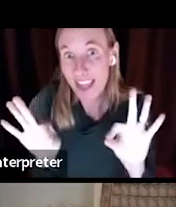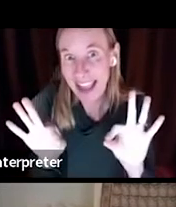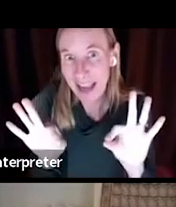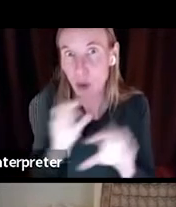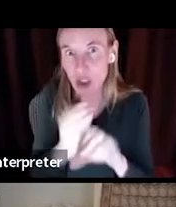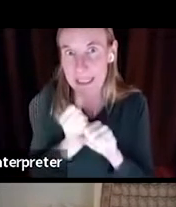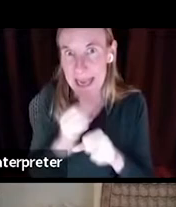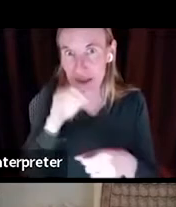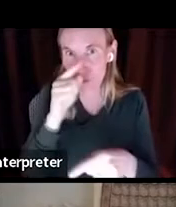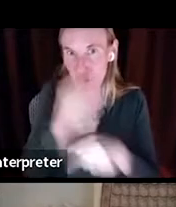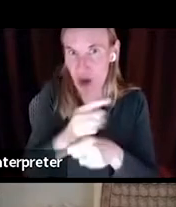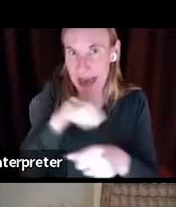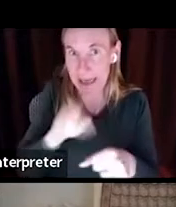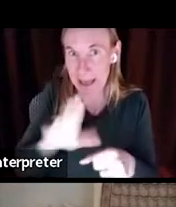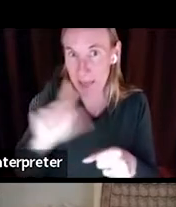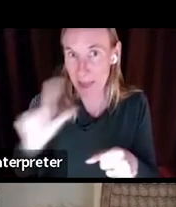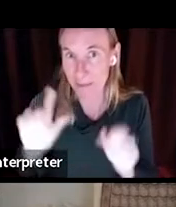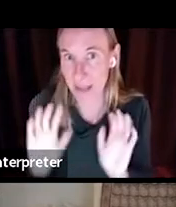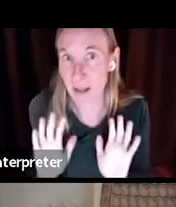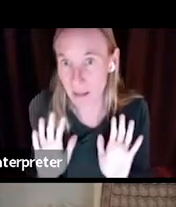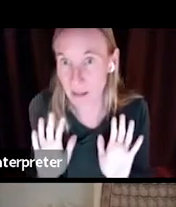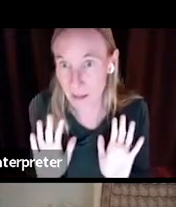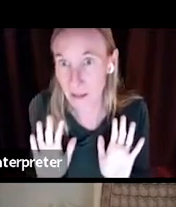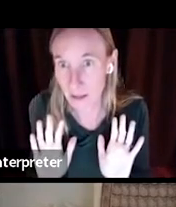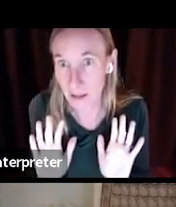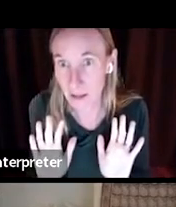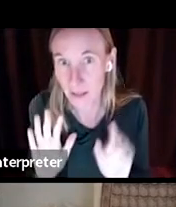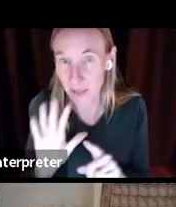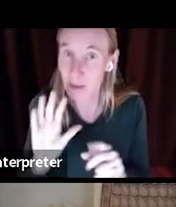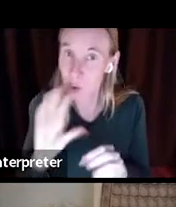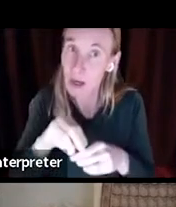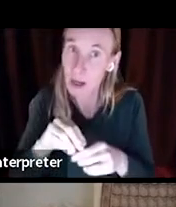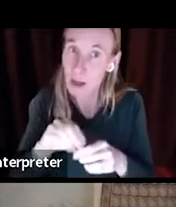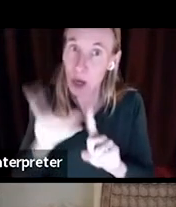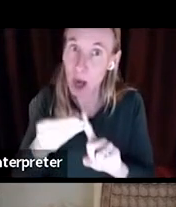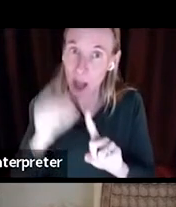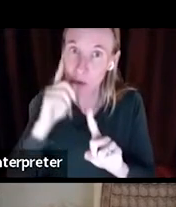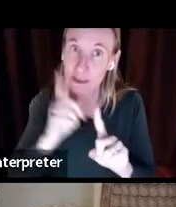it needs to be, um, to include the culturally deaf community.